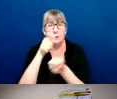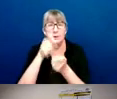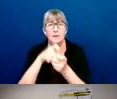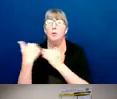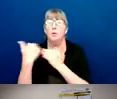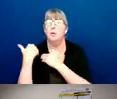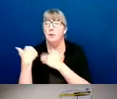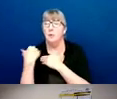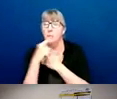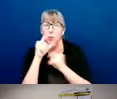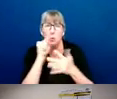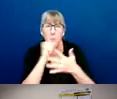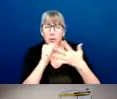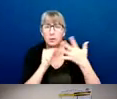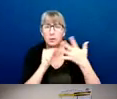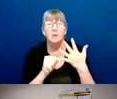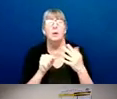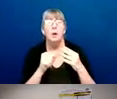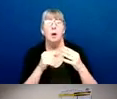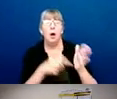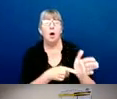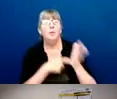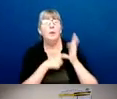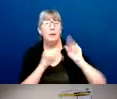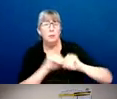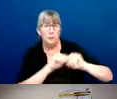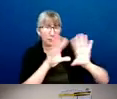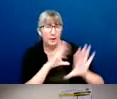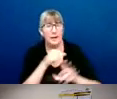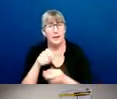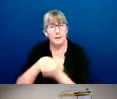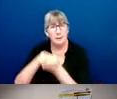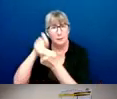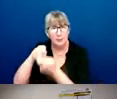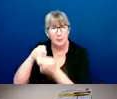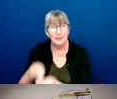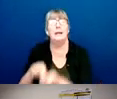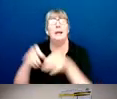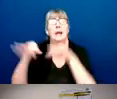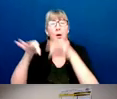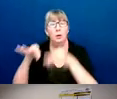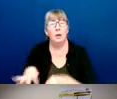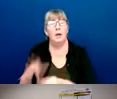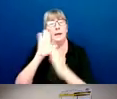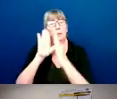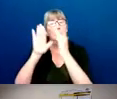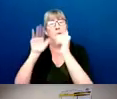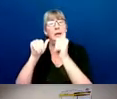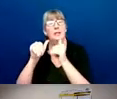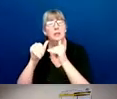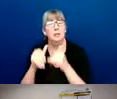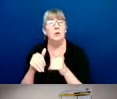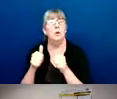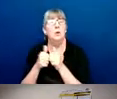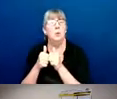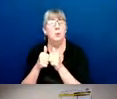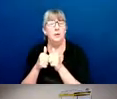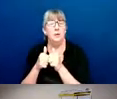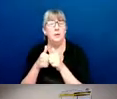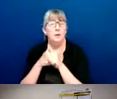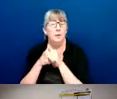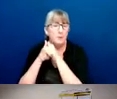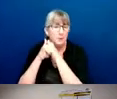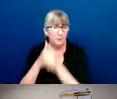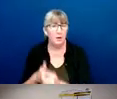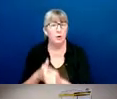clarify obligations, and explicitly outline expectations consistent with the requirements of the consent decree, as well